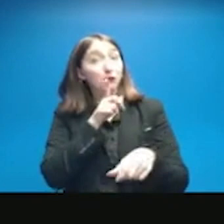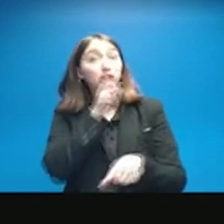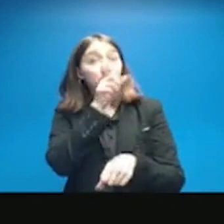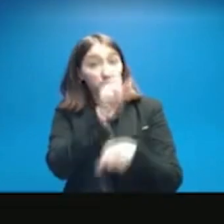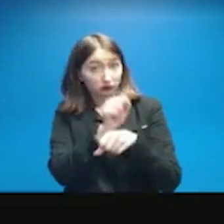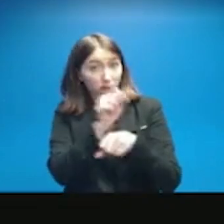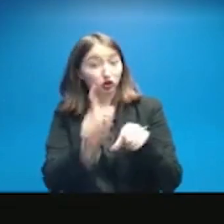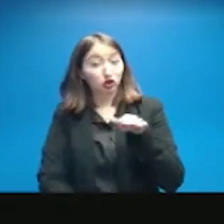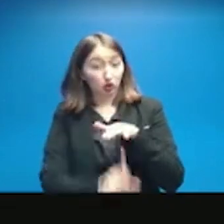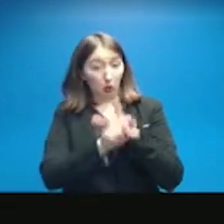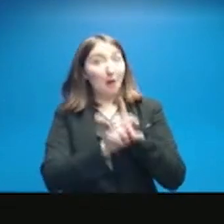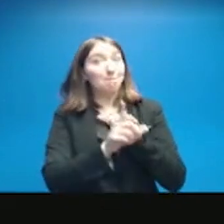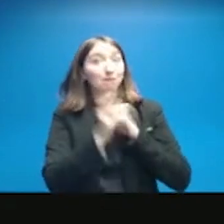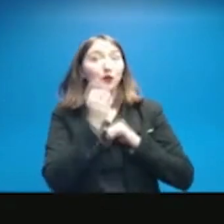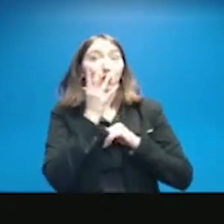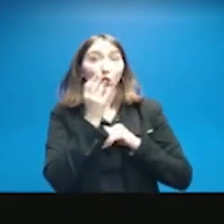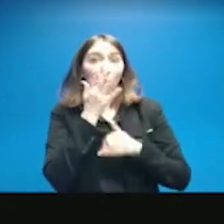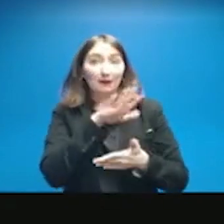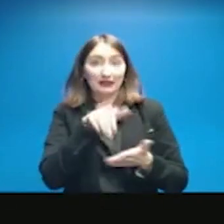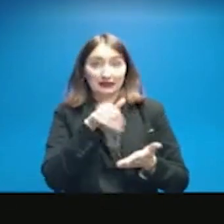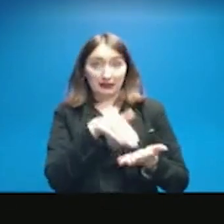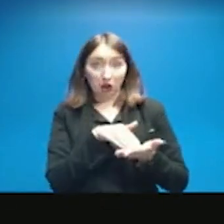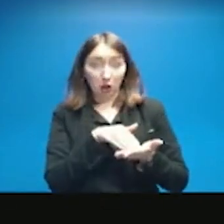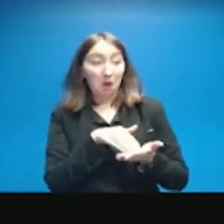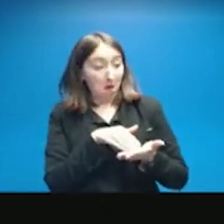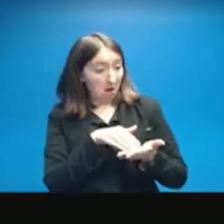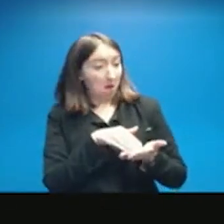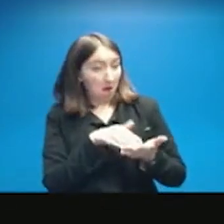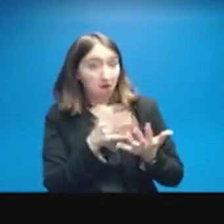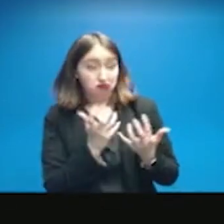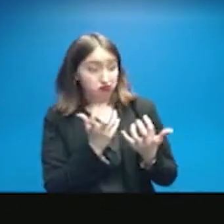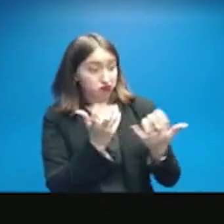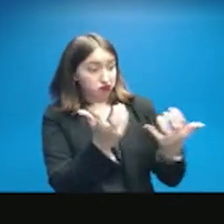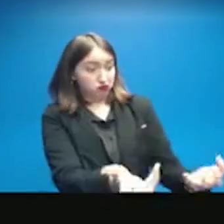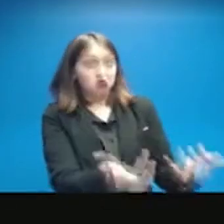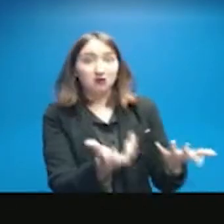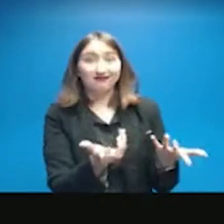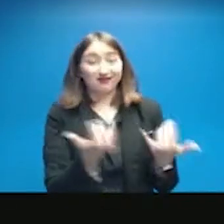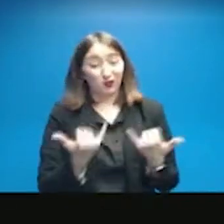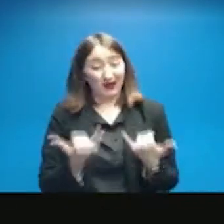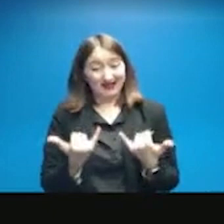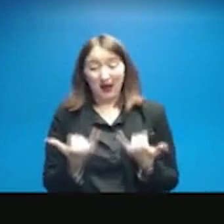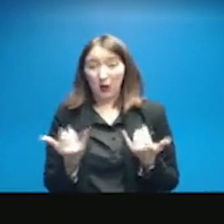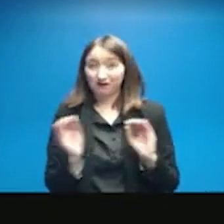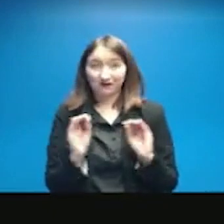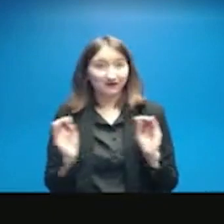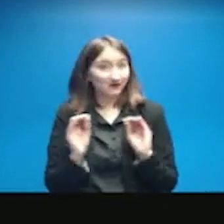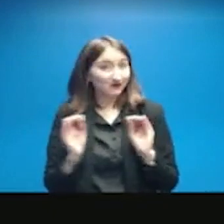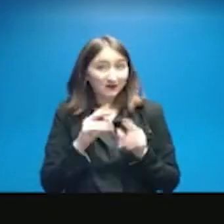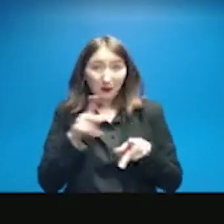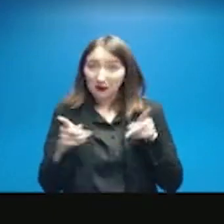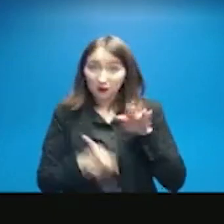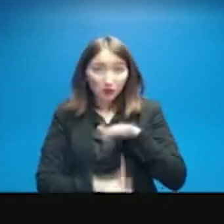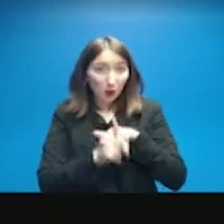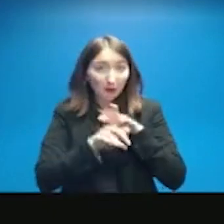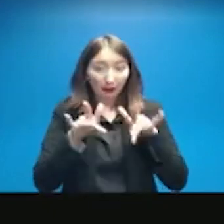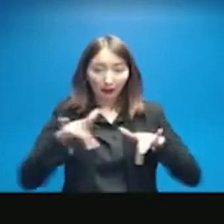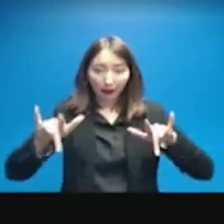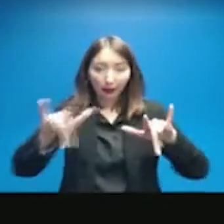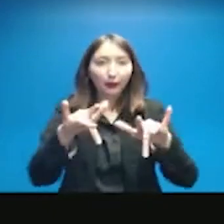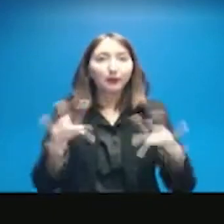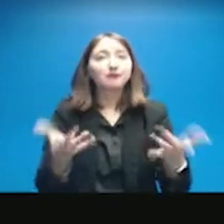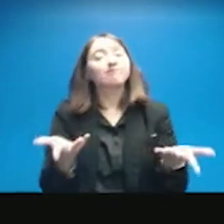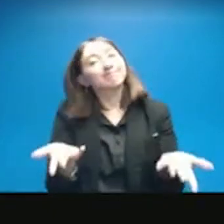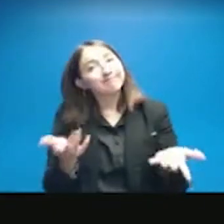centers, that's one of the key pieces that we're looking at. Currently, we don't have any of our citizens at those warming centers.